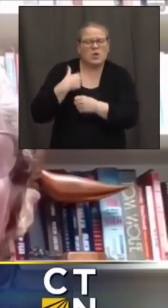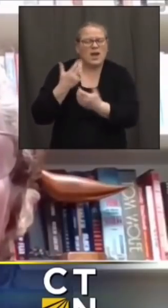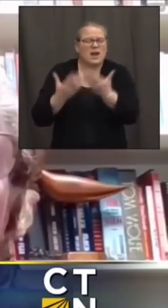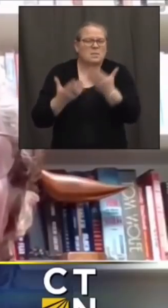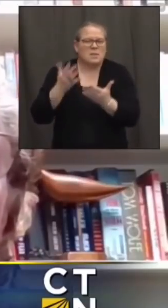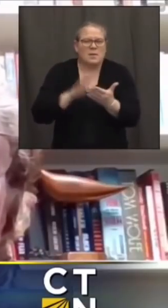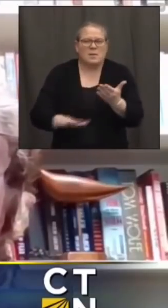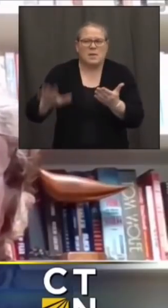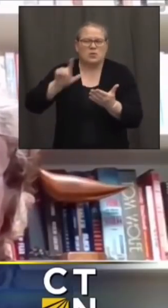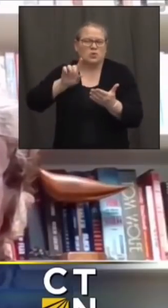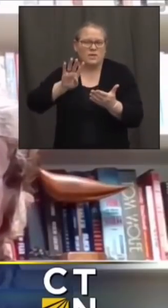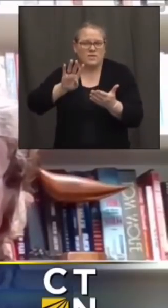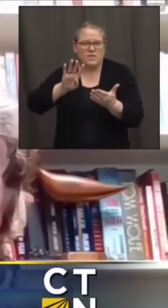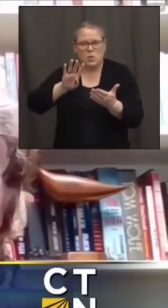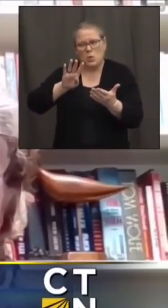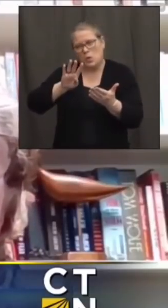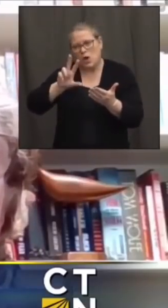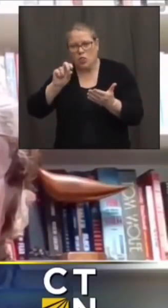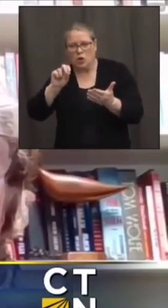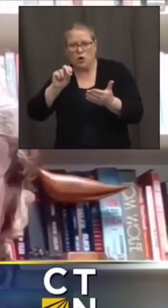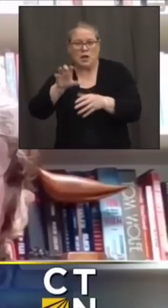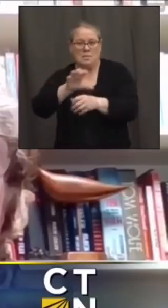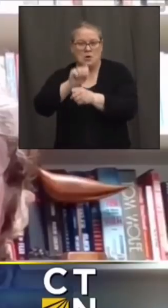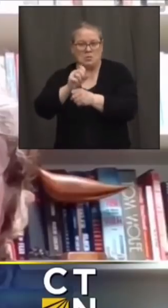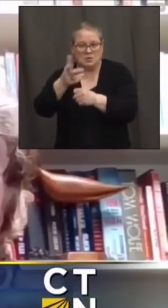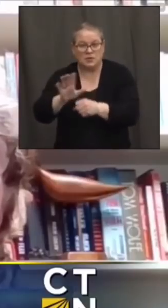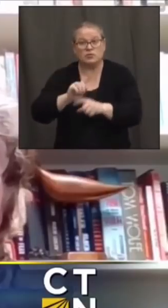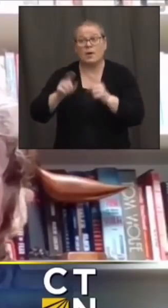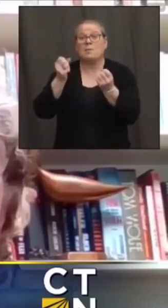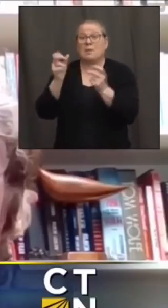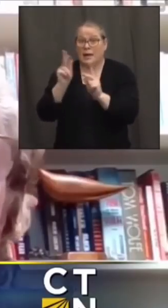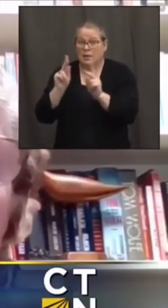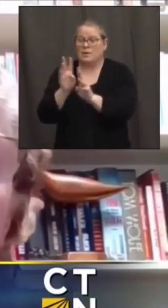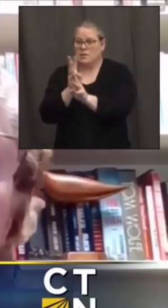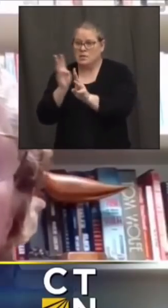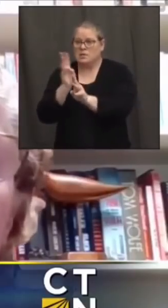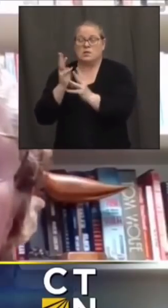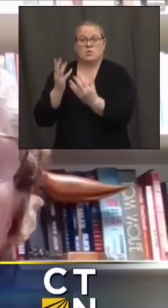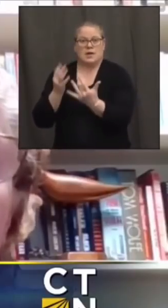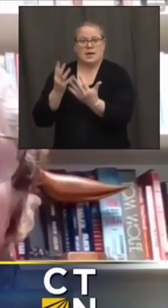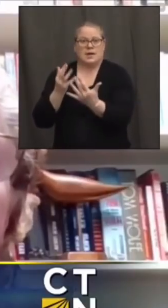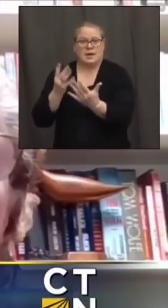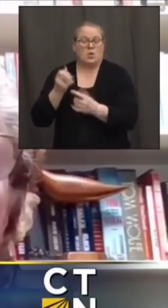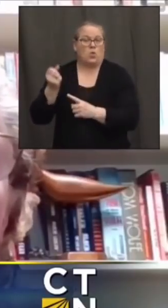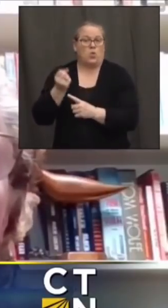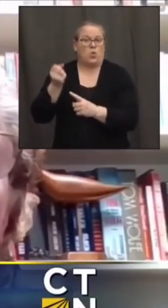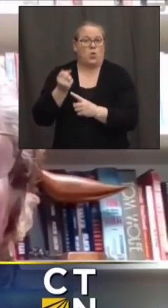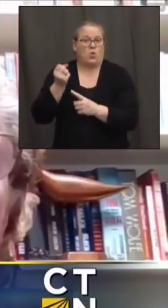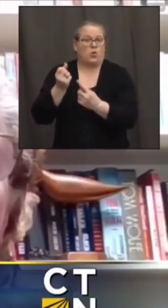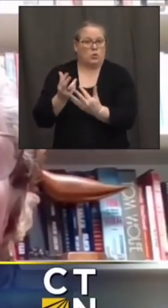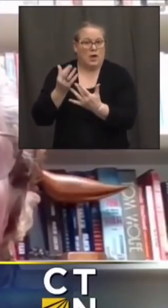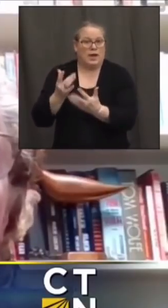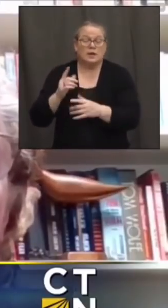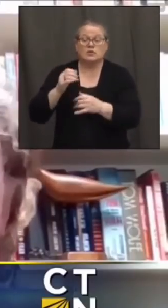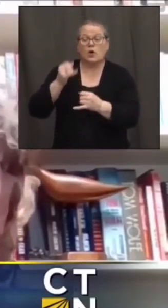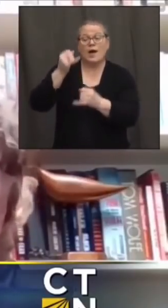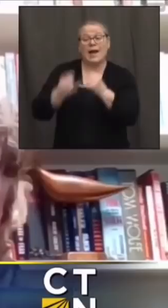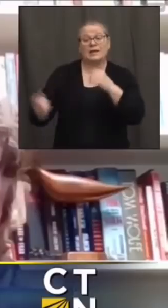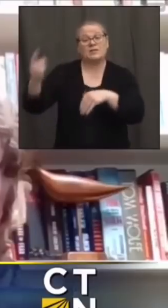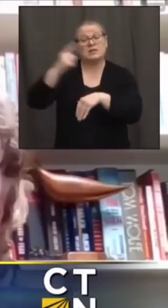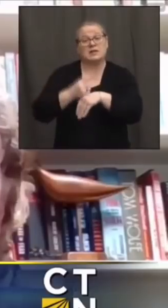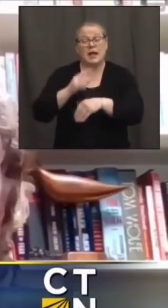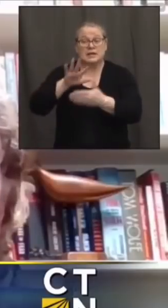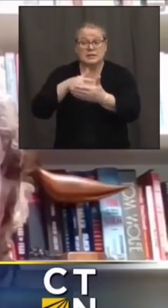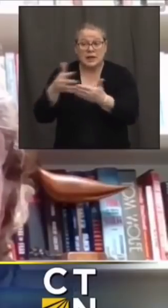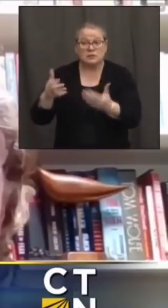in the queue um so we'll know more at the end of the day as to how the scheduling is going i will say that um you know our these provider partners